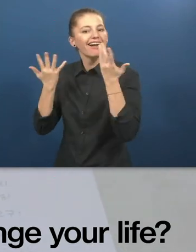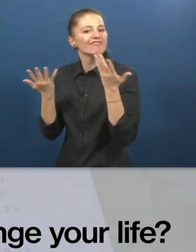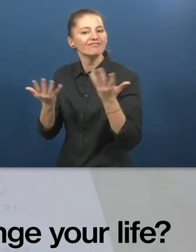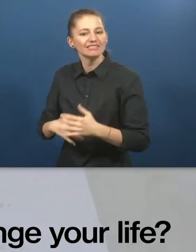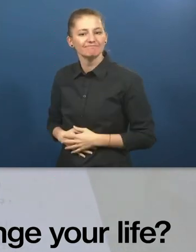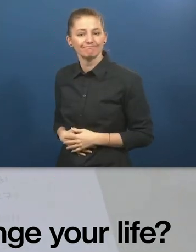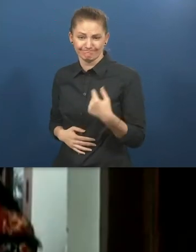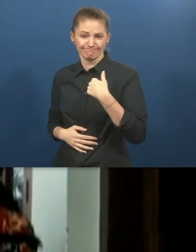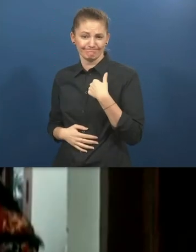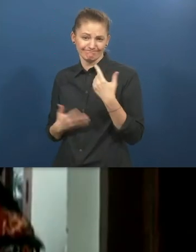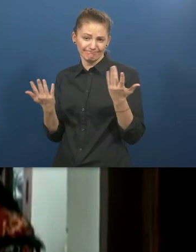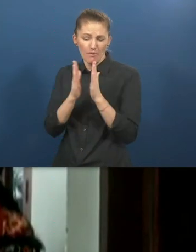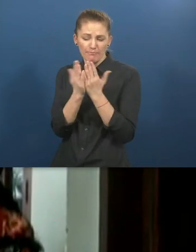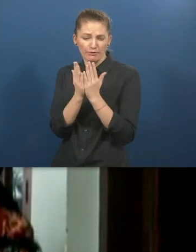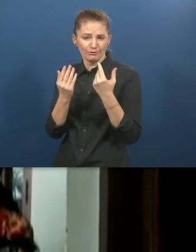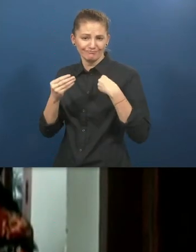What is and